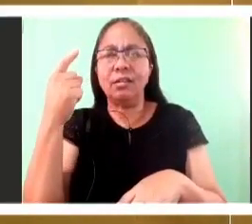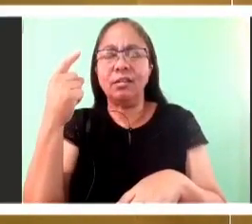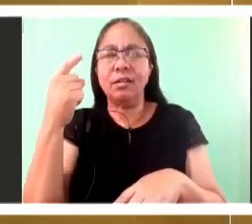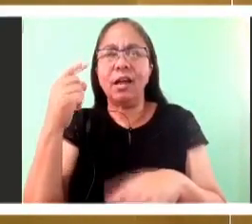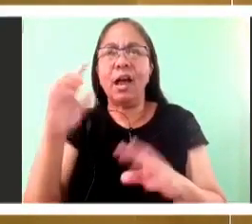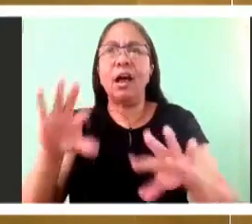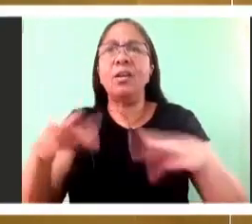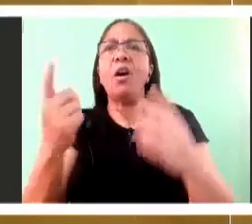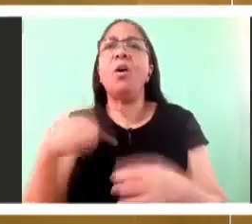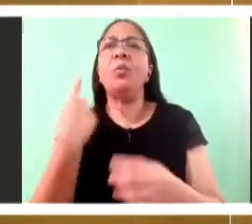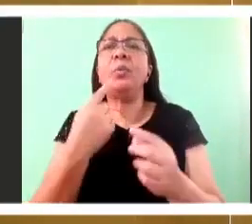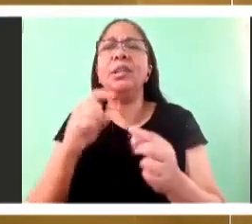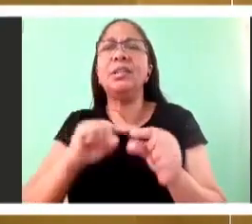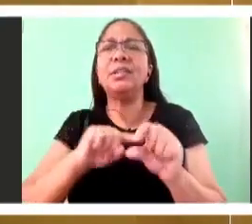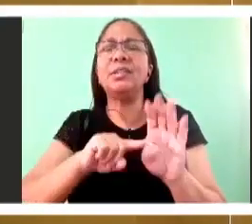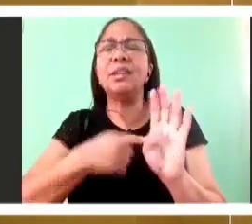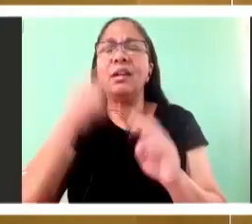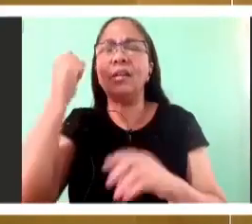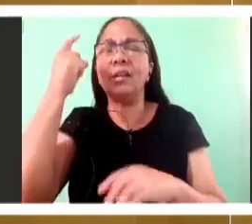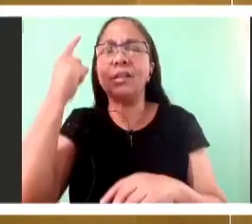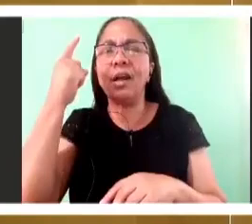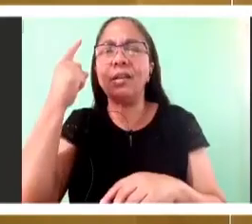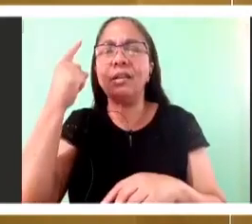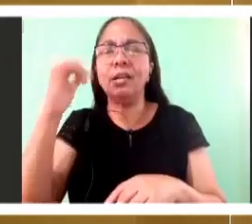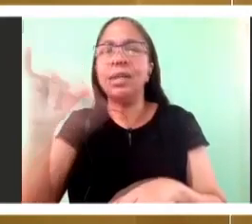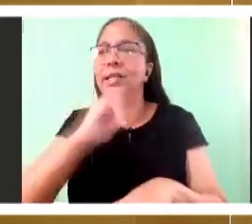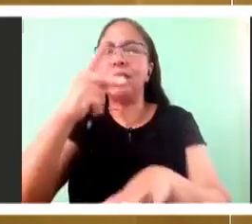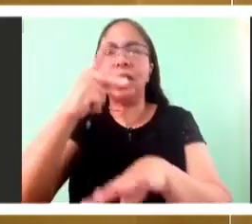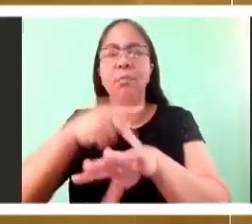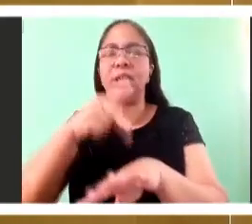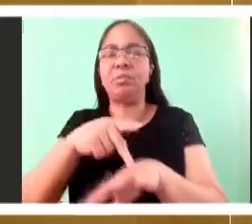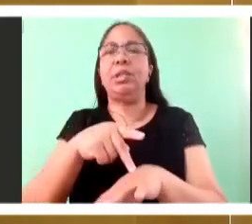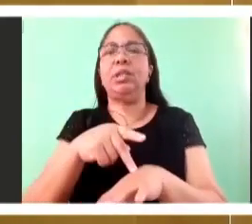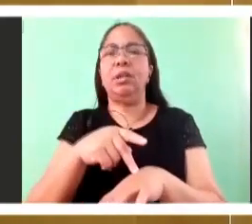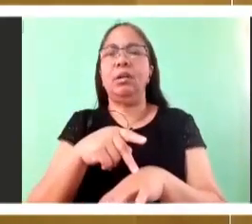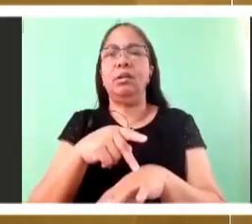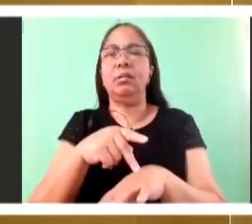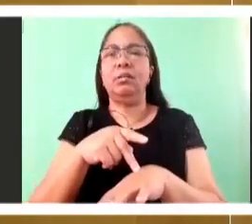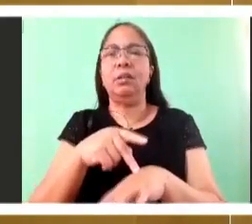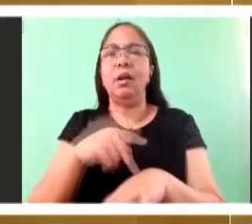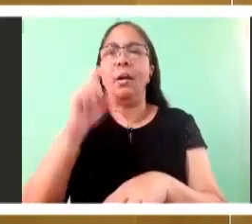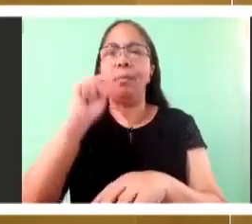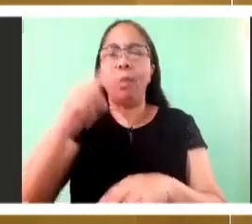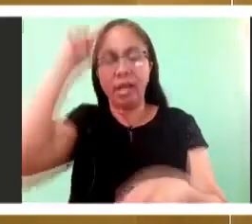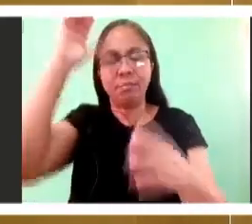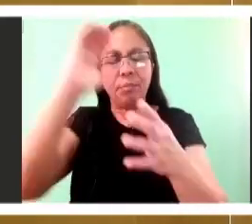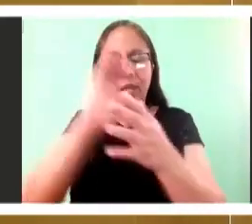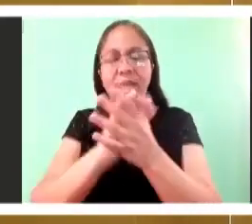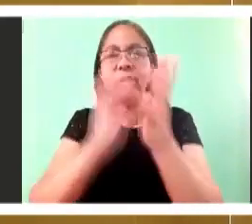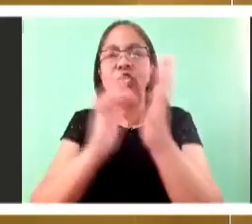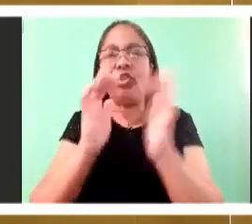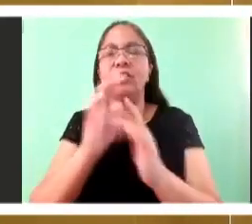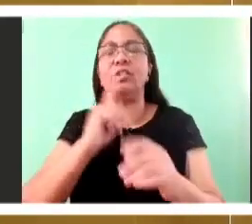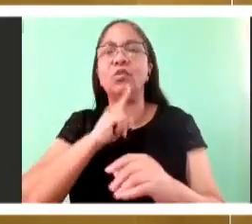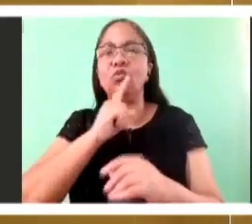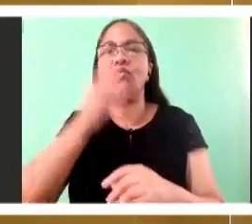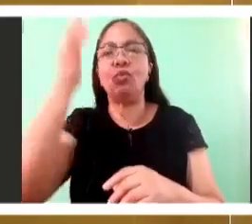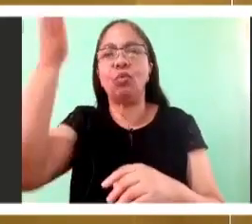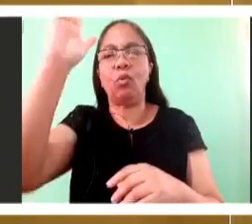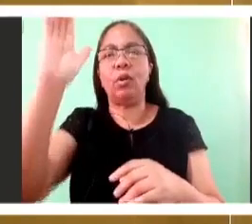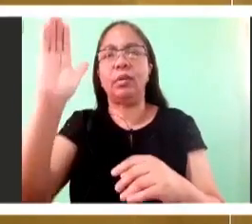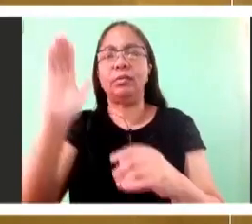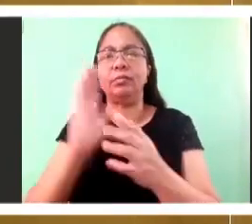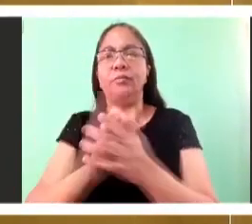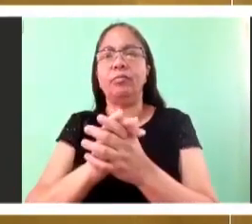God died for the sake of this church and I believe he promised that the keys of Peter